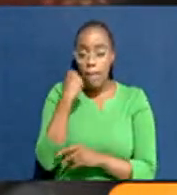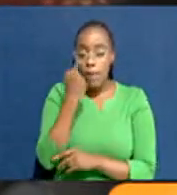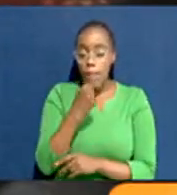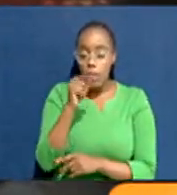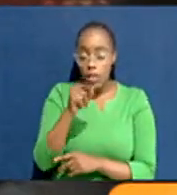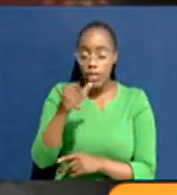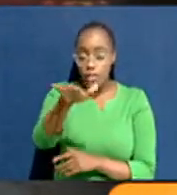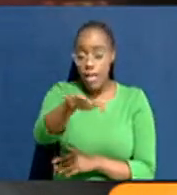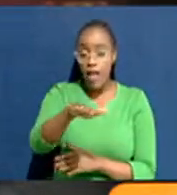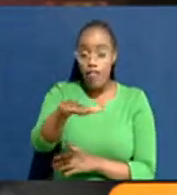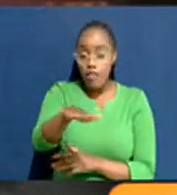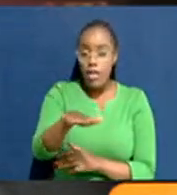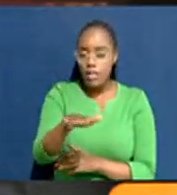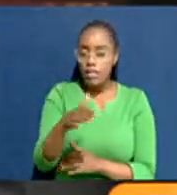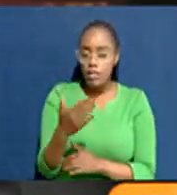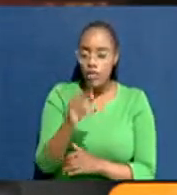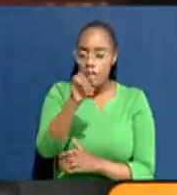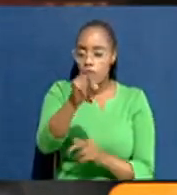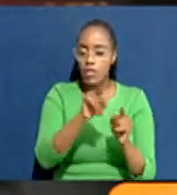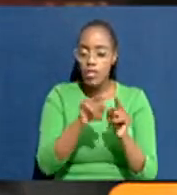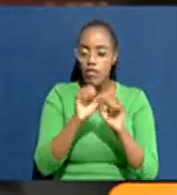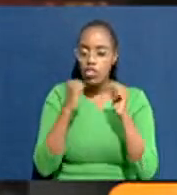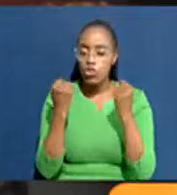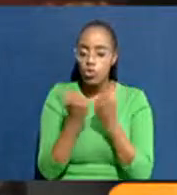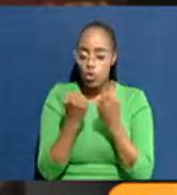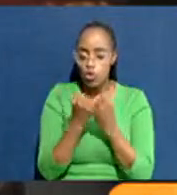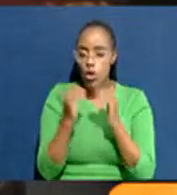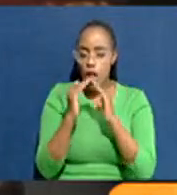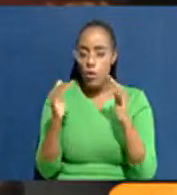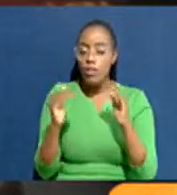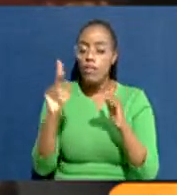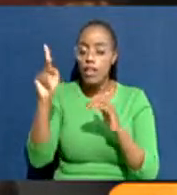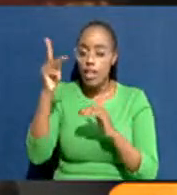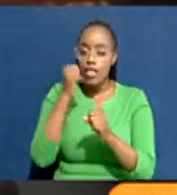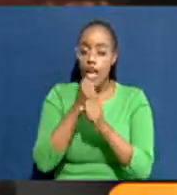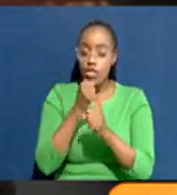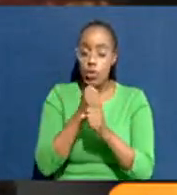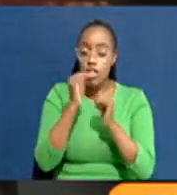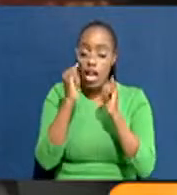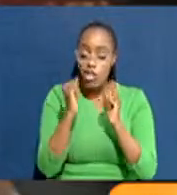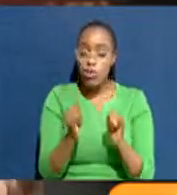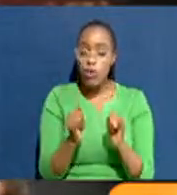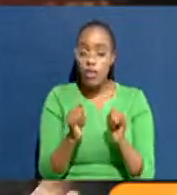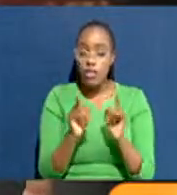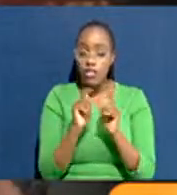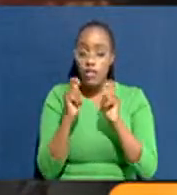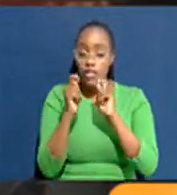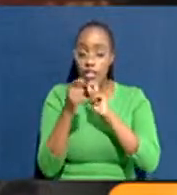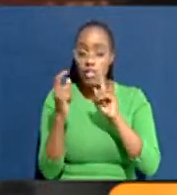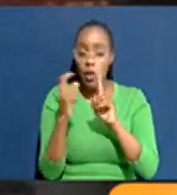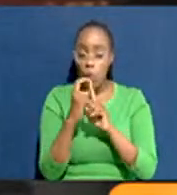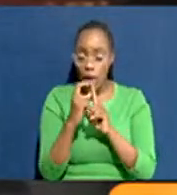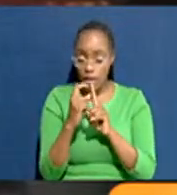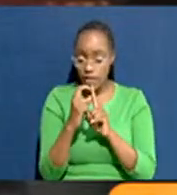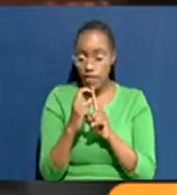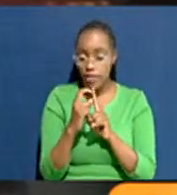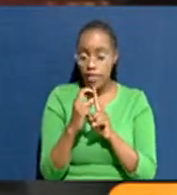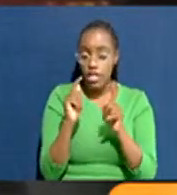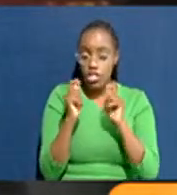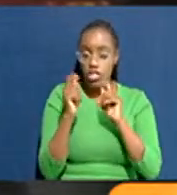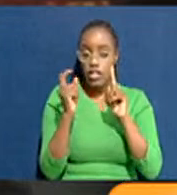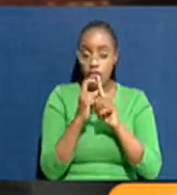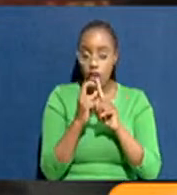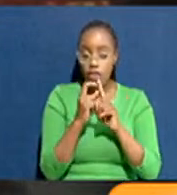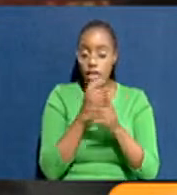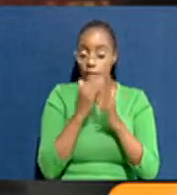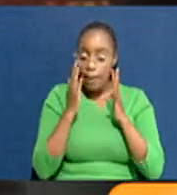field, you're looking at social housing, and Kenya is doing a new, in fact, redefining terms. There's